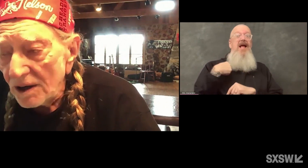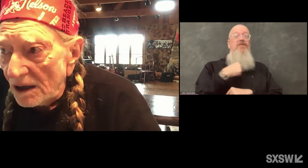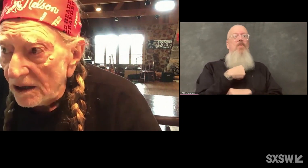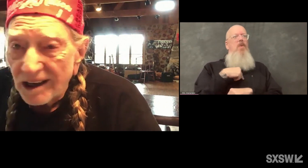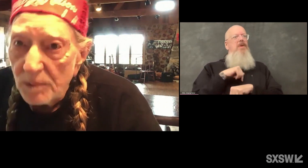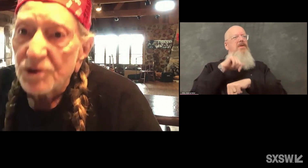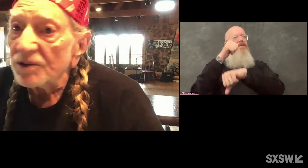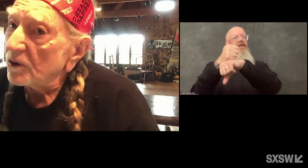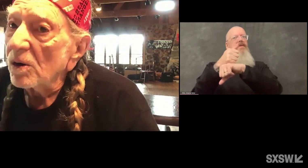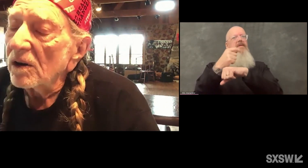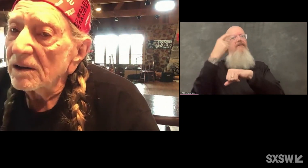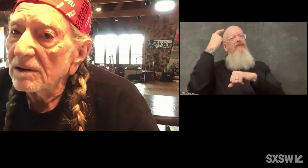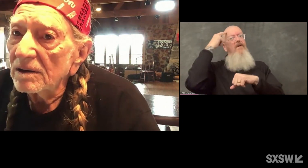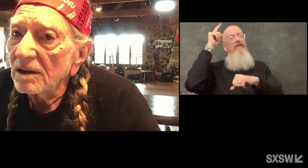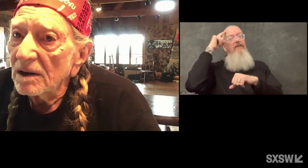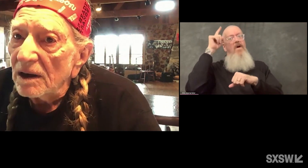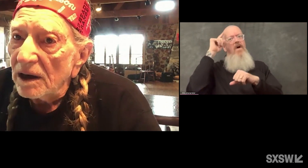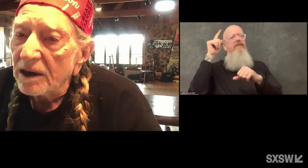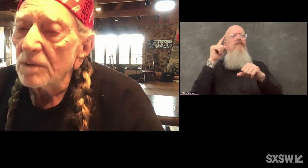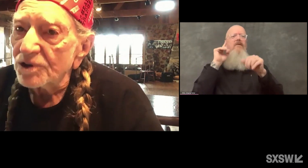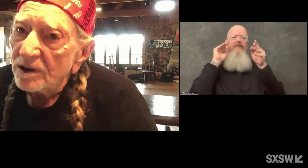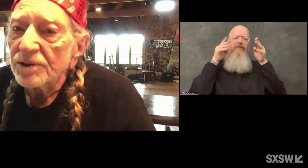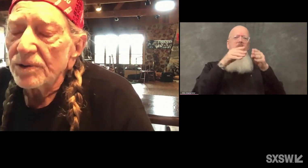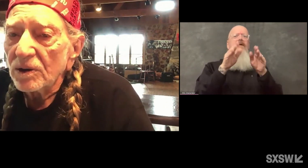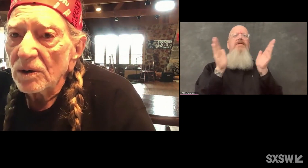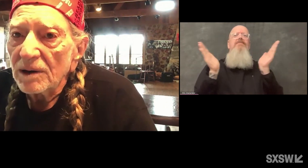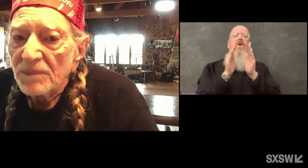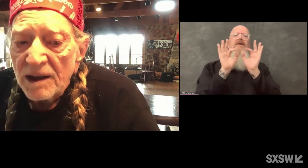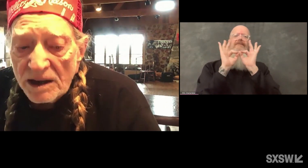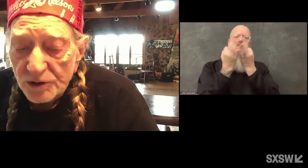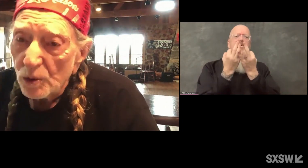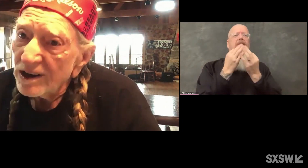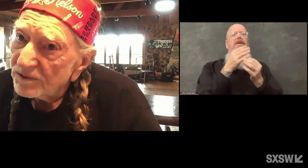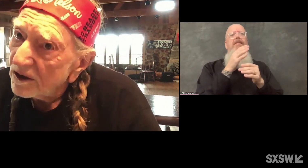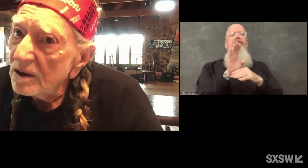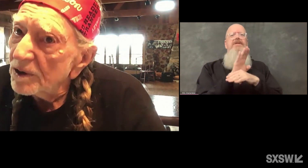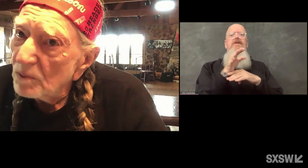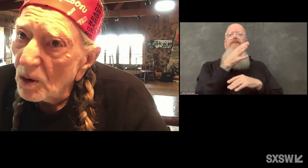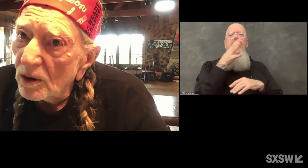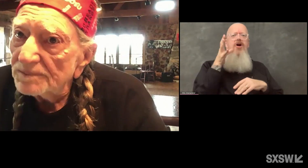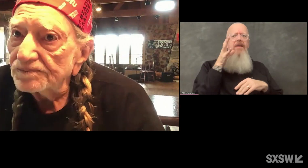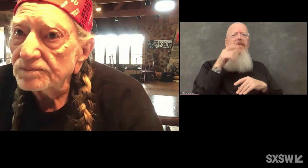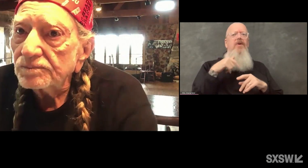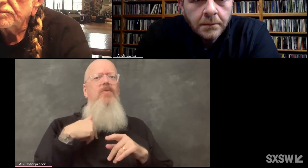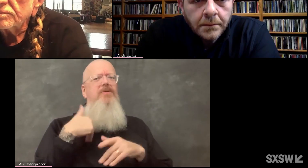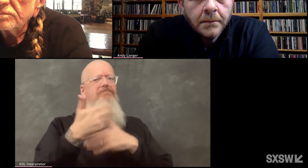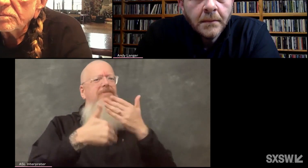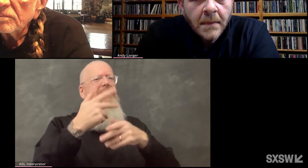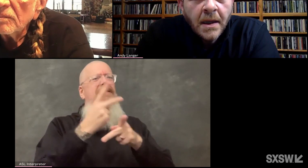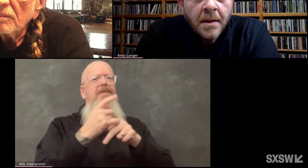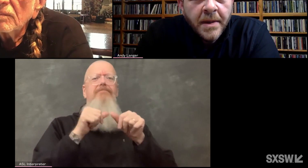farmer keeps us going. It keeps the country going. So we have to keep him going.